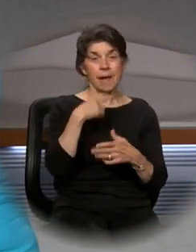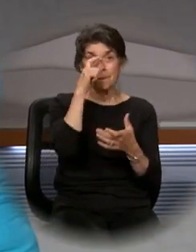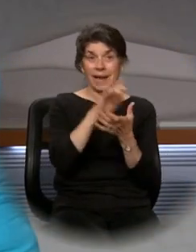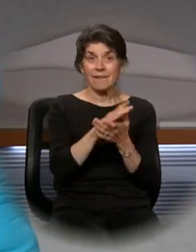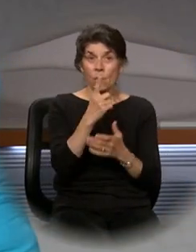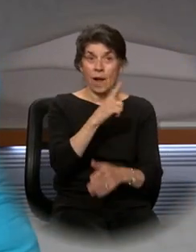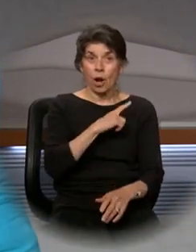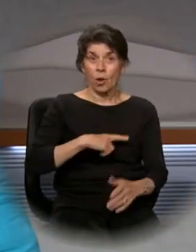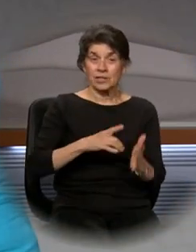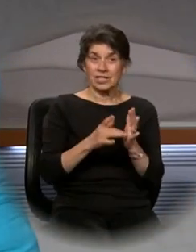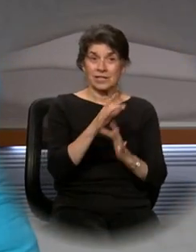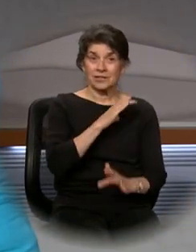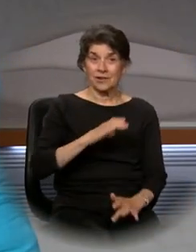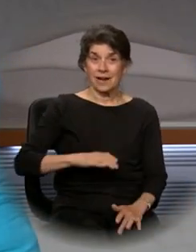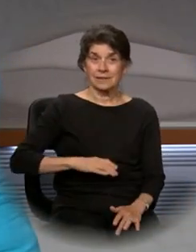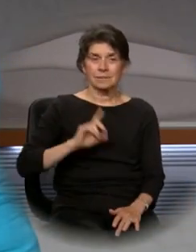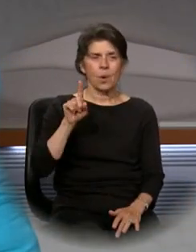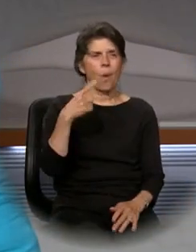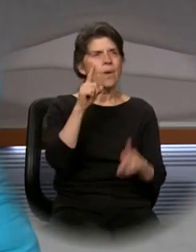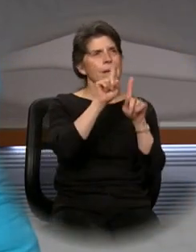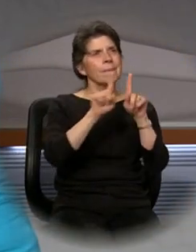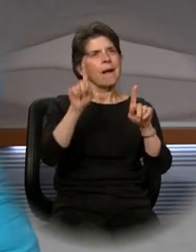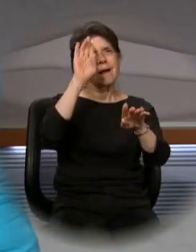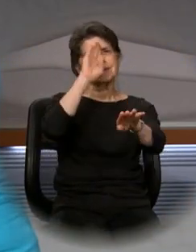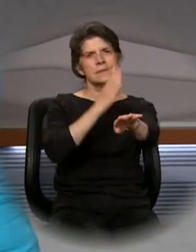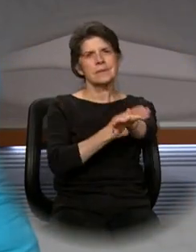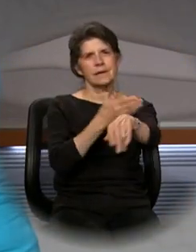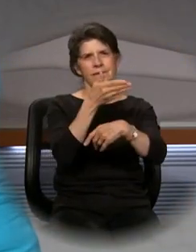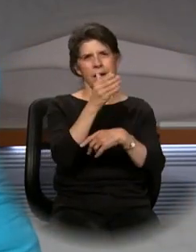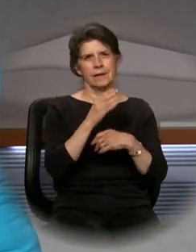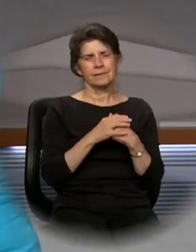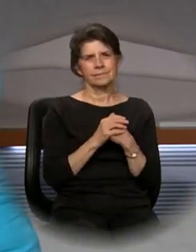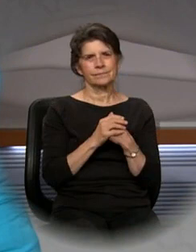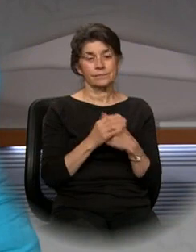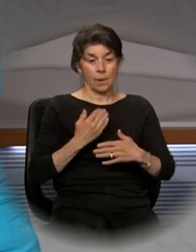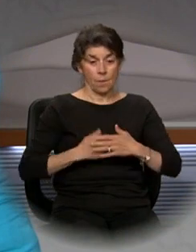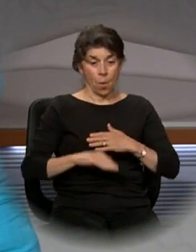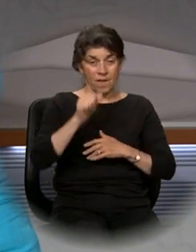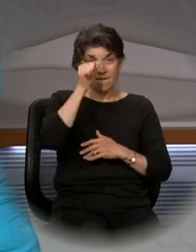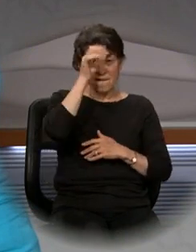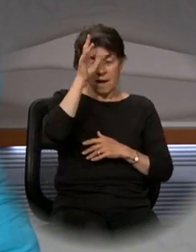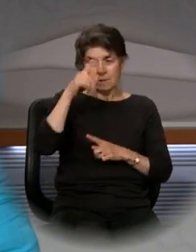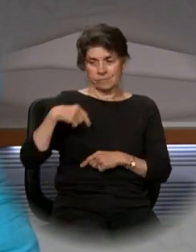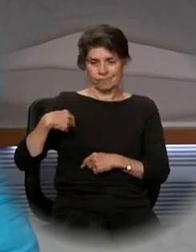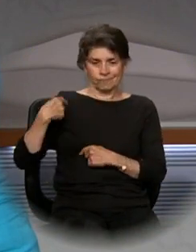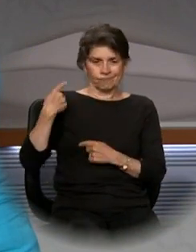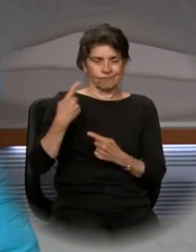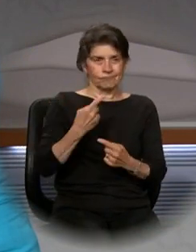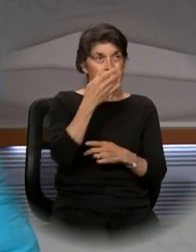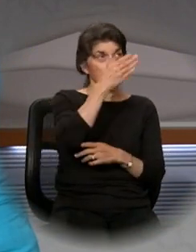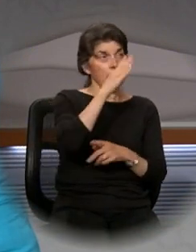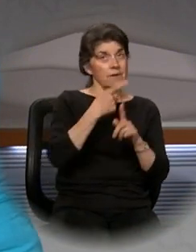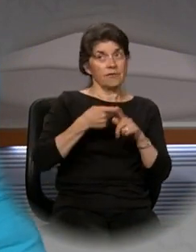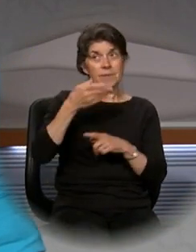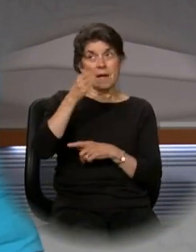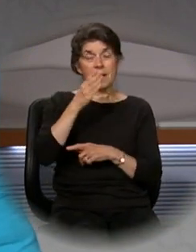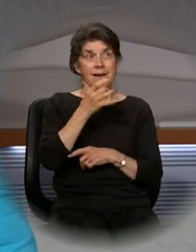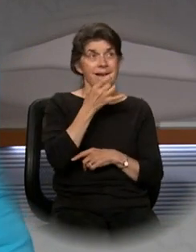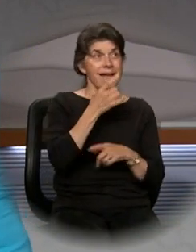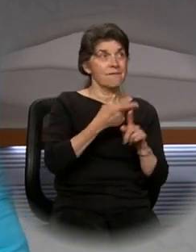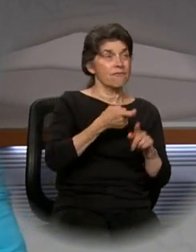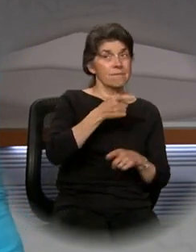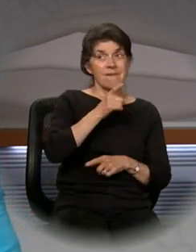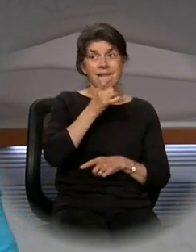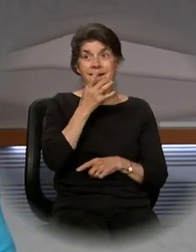in one Lord Jesus Christ, the only begotten Son of God, born of the Father before all ages, God from God,